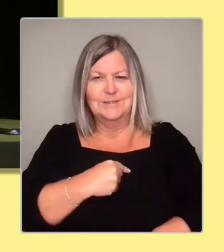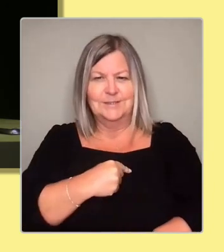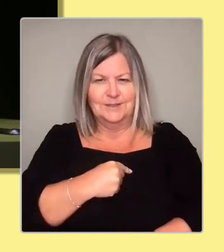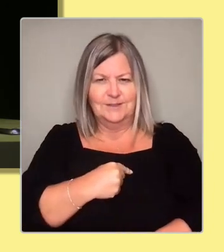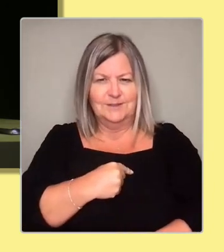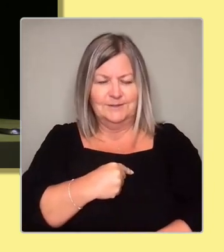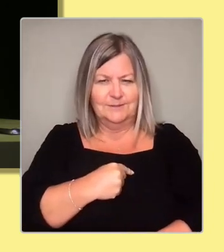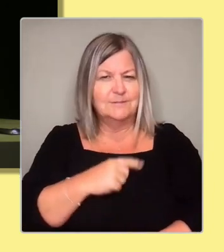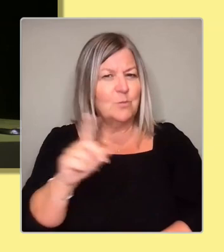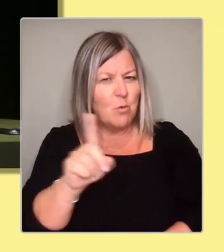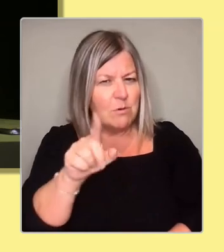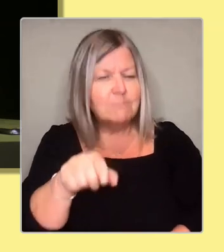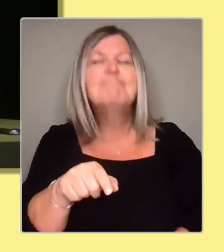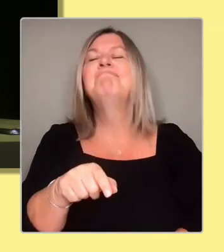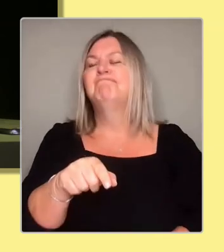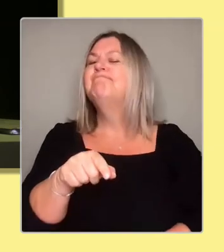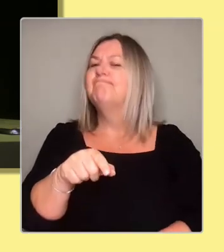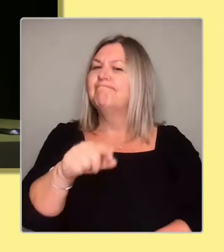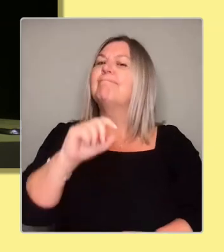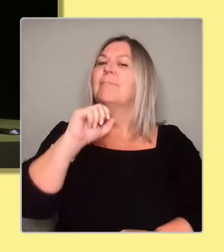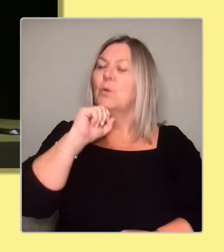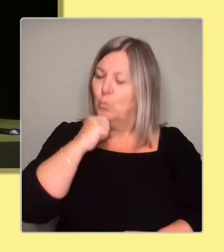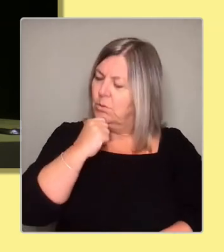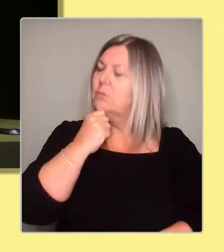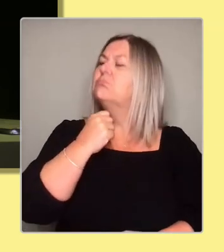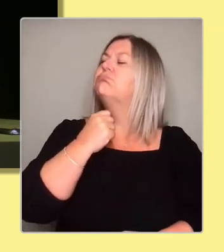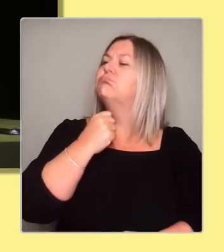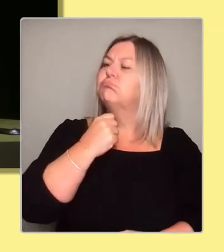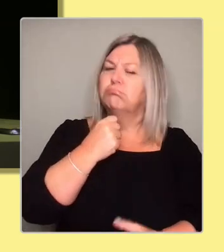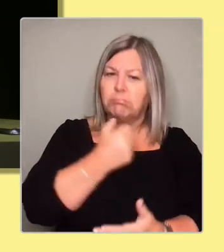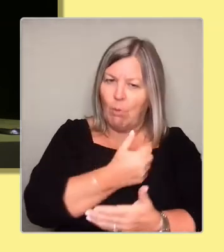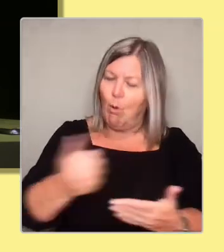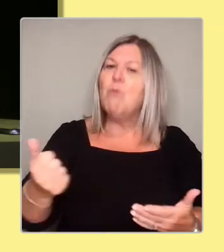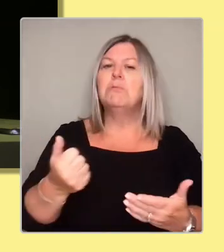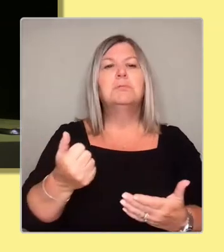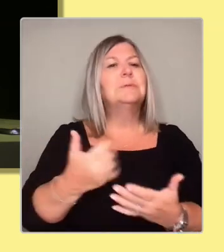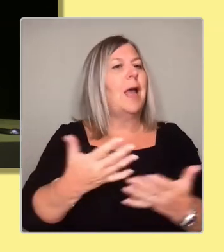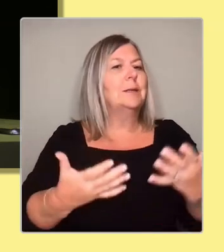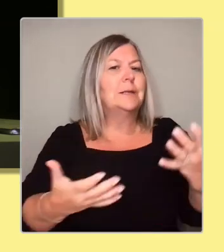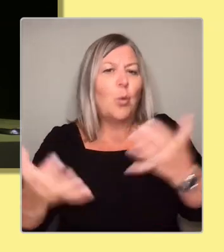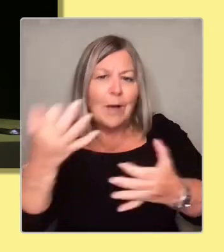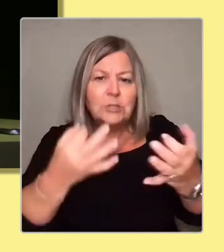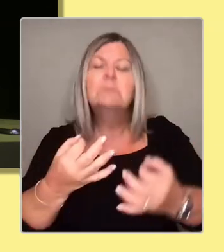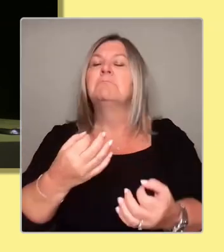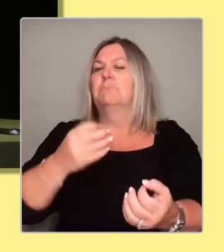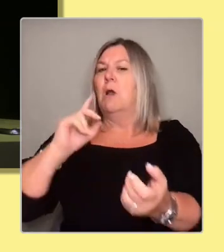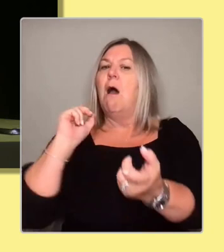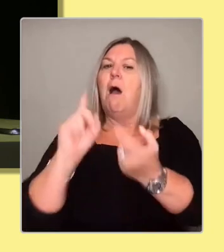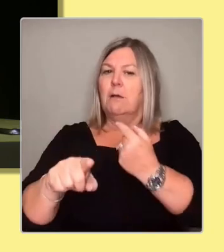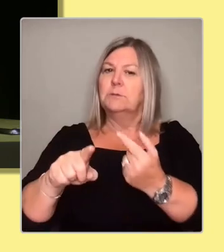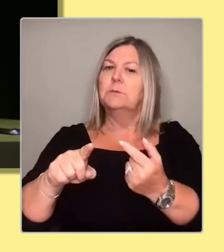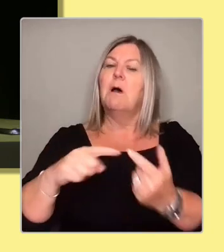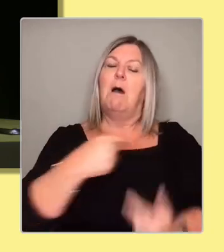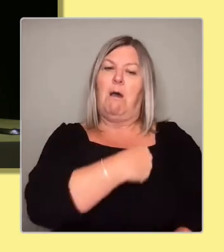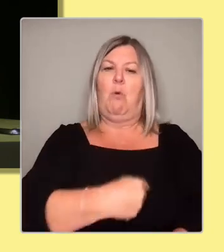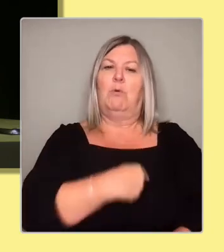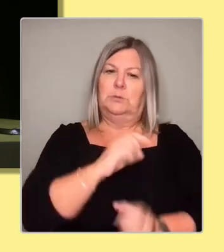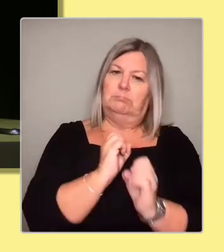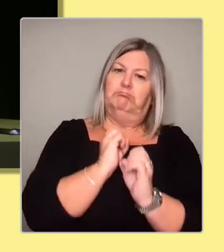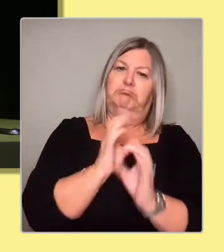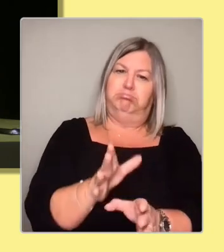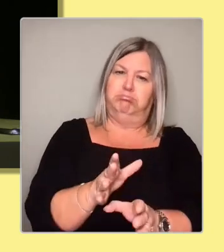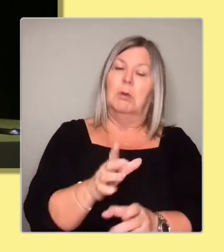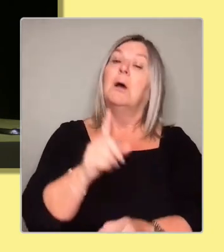of course, always answer your questions honestly, but I'm going to make you a promise that I'm also going to be relentlessly positive.